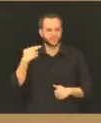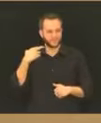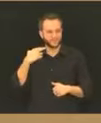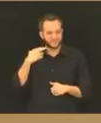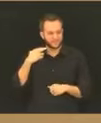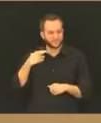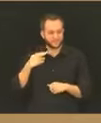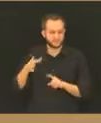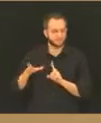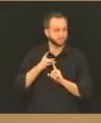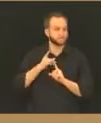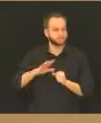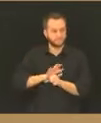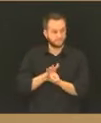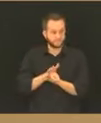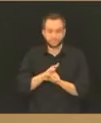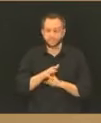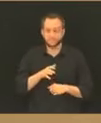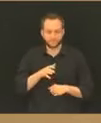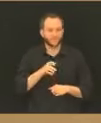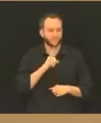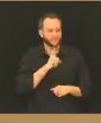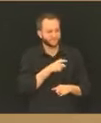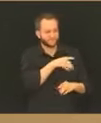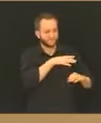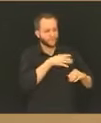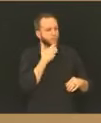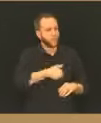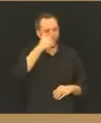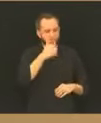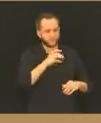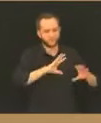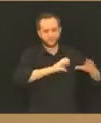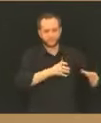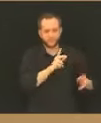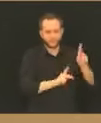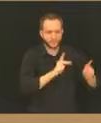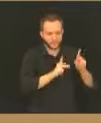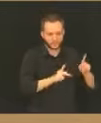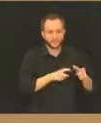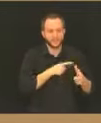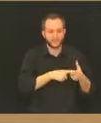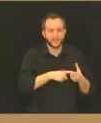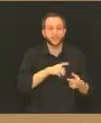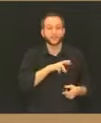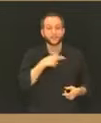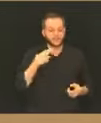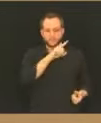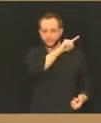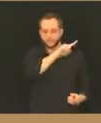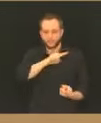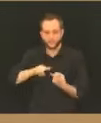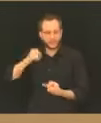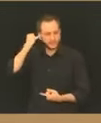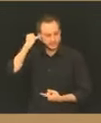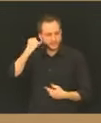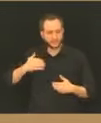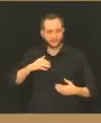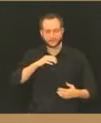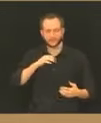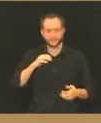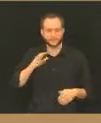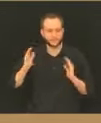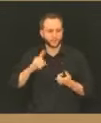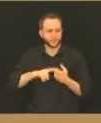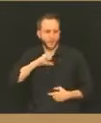it really is our oldest population. And then that declines as individuals get younger. And once we get below about age 60,